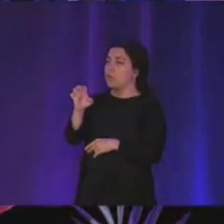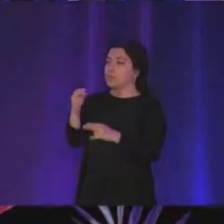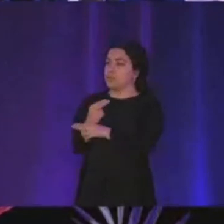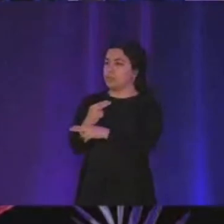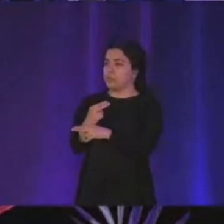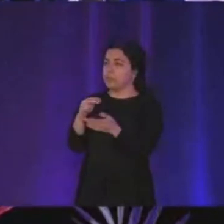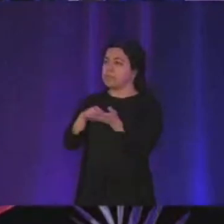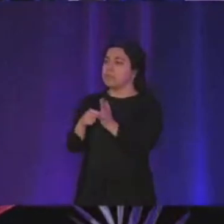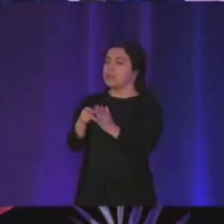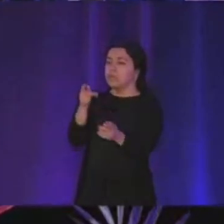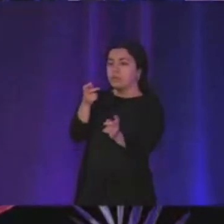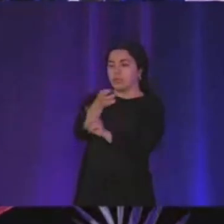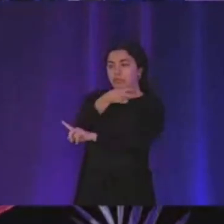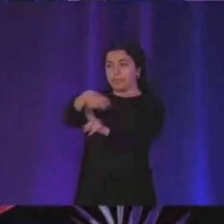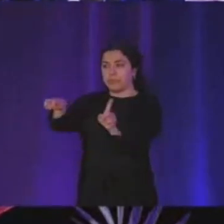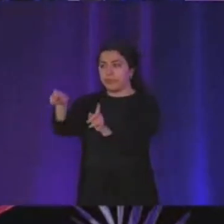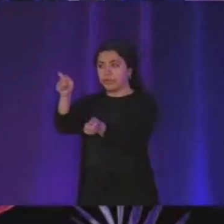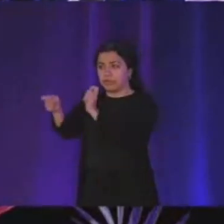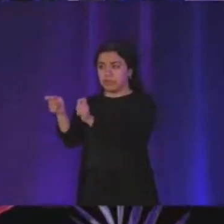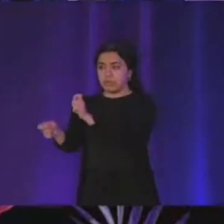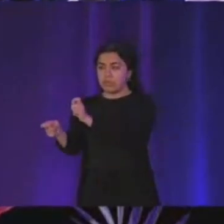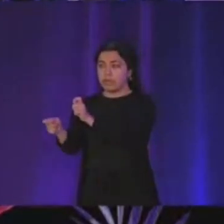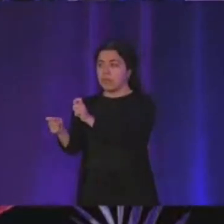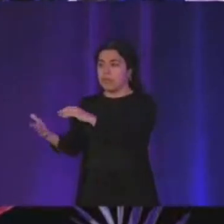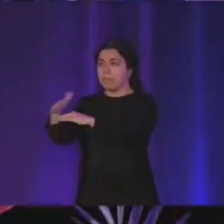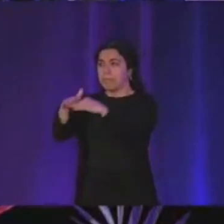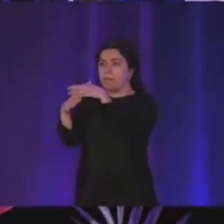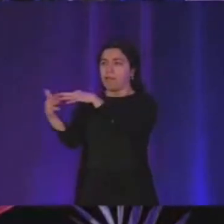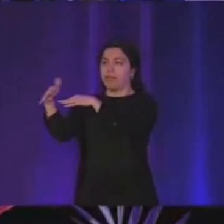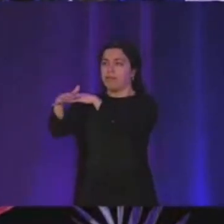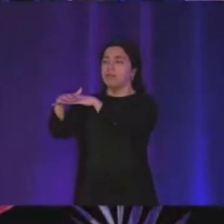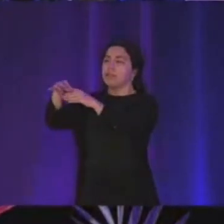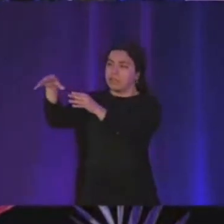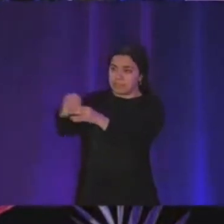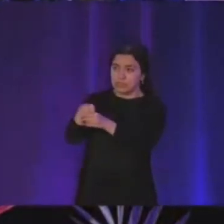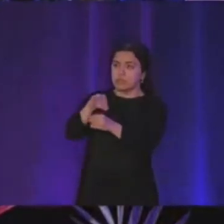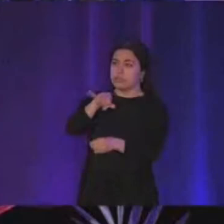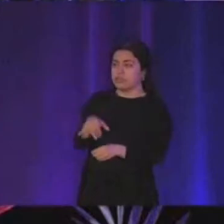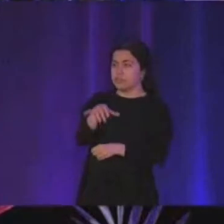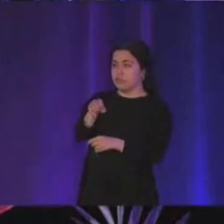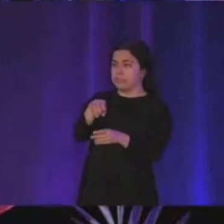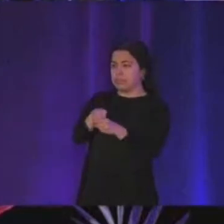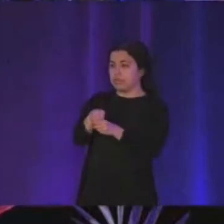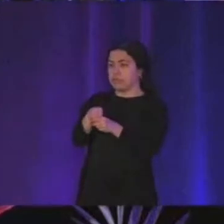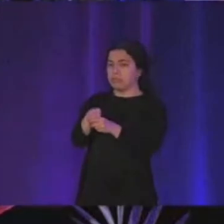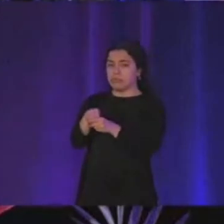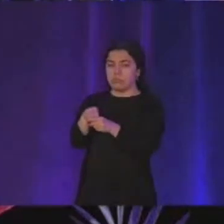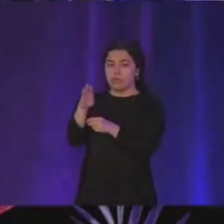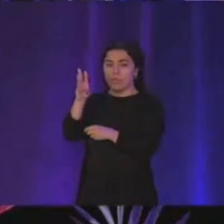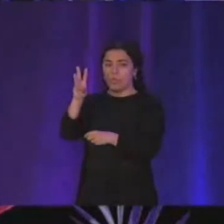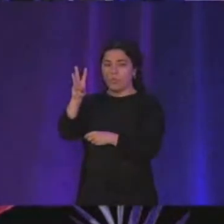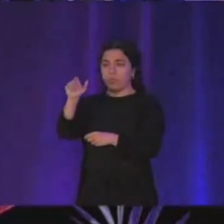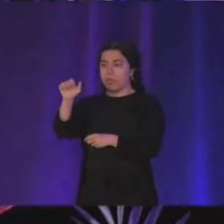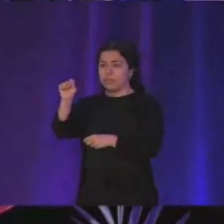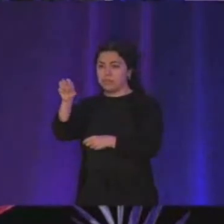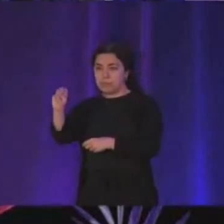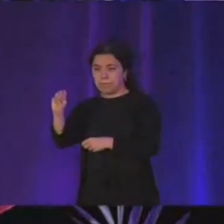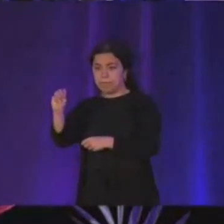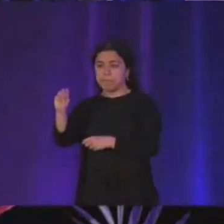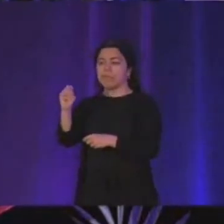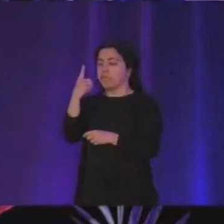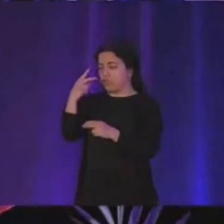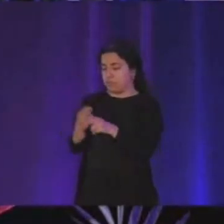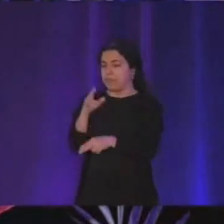and compile all of this like battle tested c libraries into javascript into wasm in order to be able to use it so